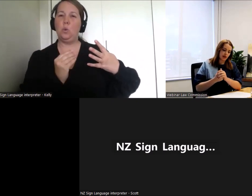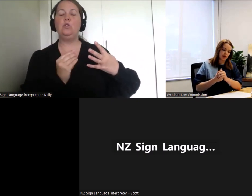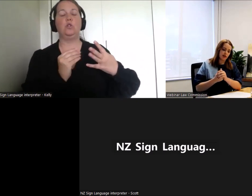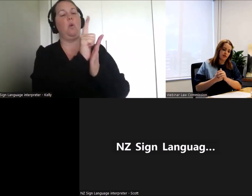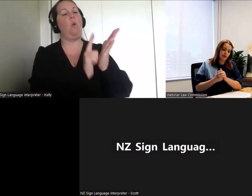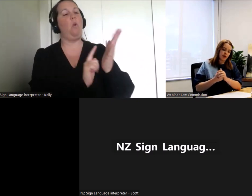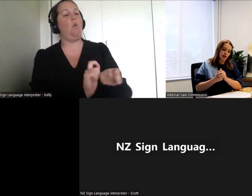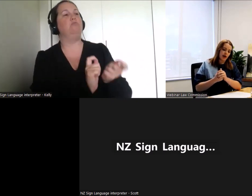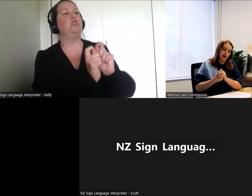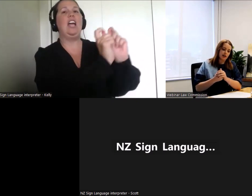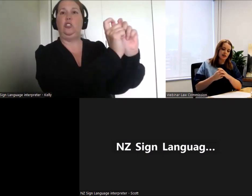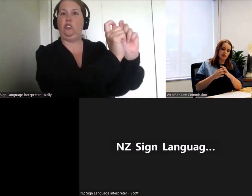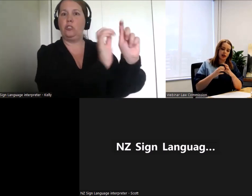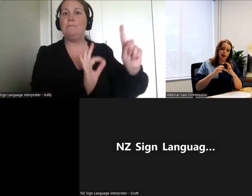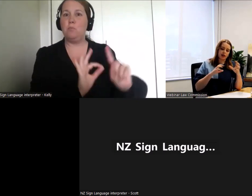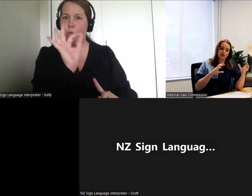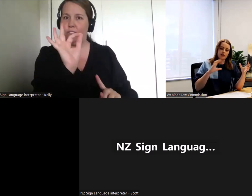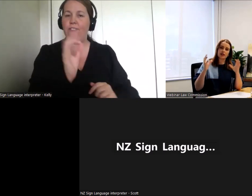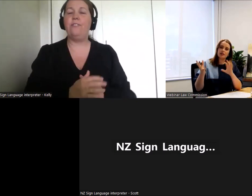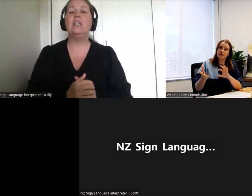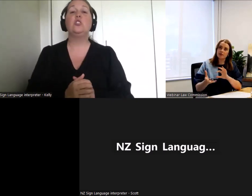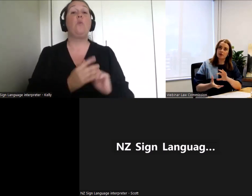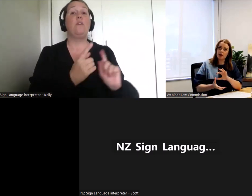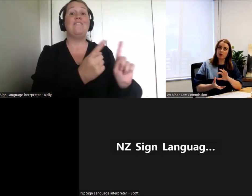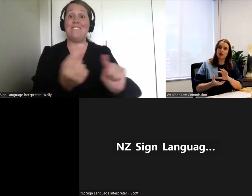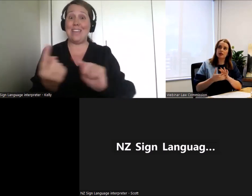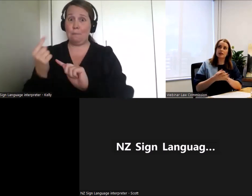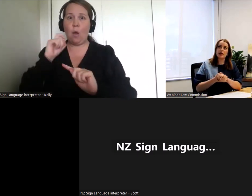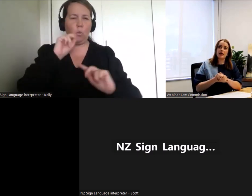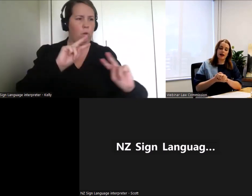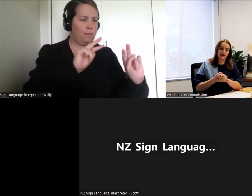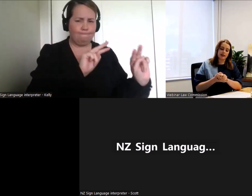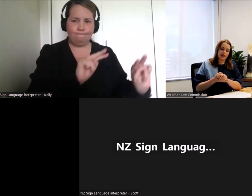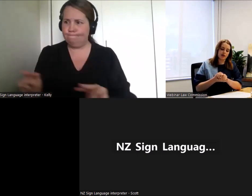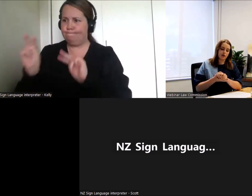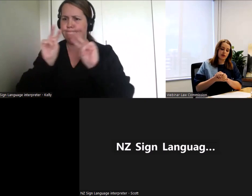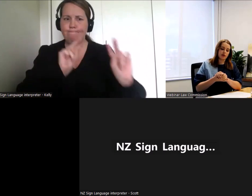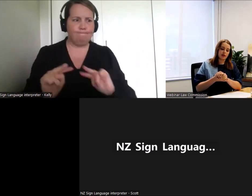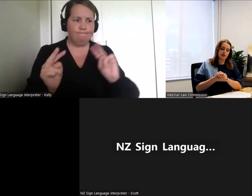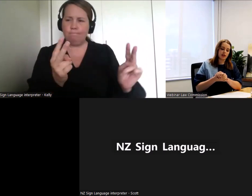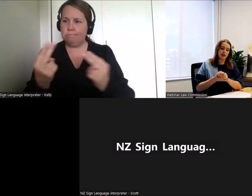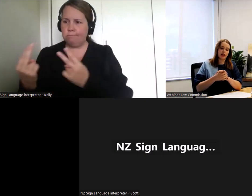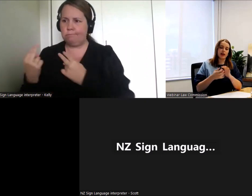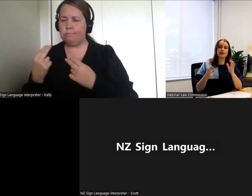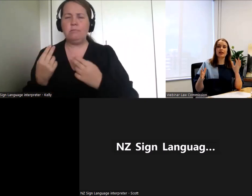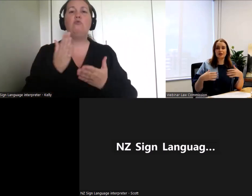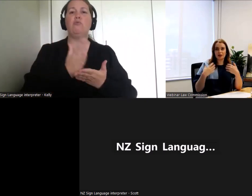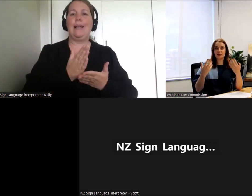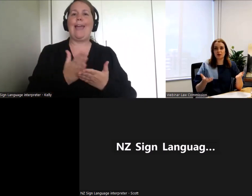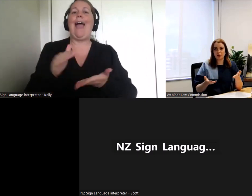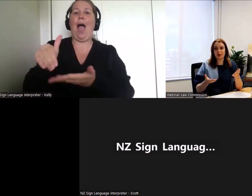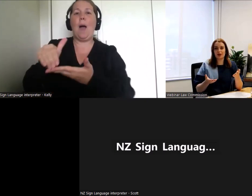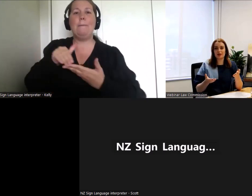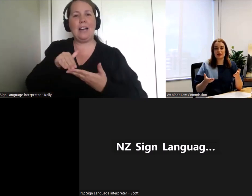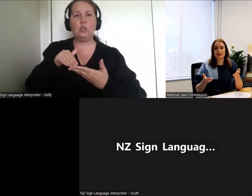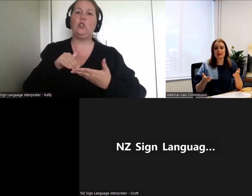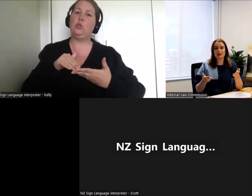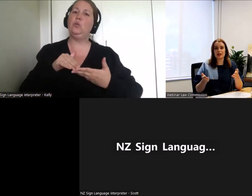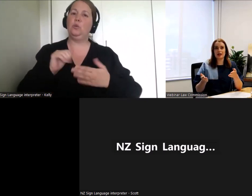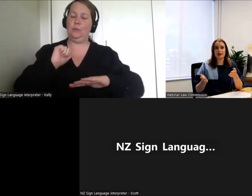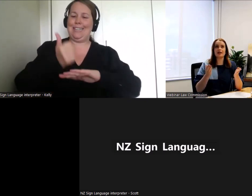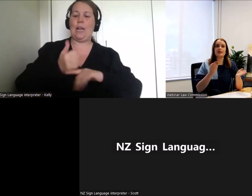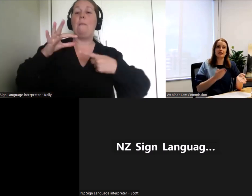receive and and using that to develop some options. And then we will be running a second round of public